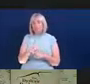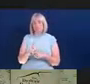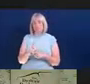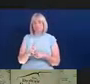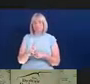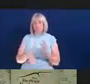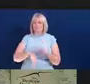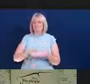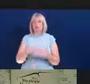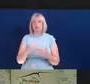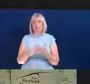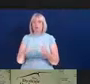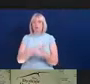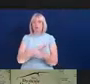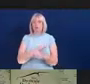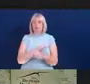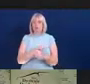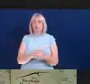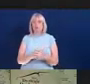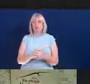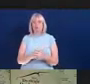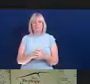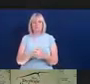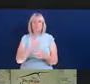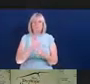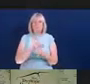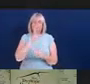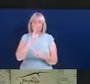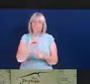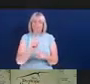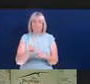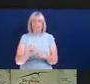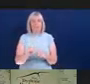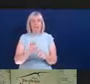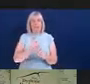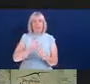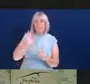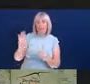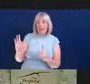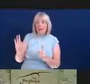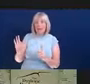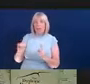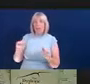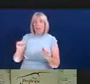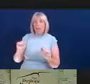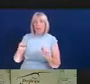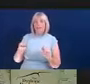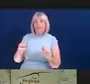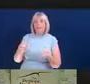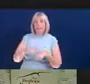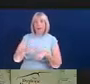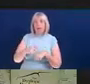Also, another point is it takes about 12 weeks for your application to be processed. So if you're not sure, apply straight